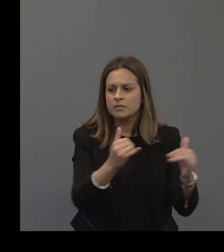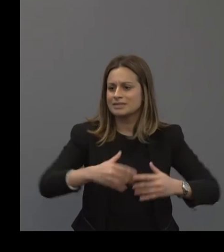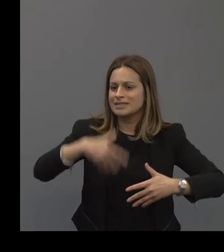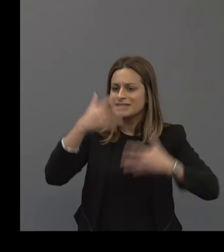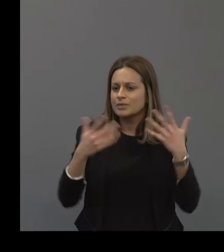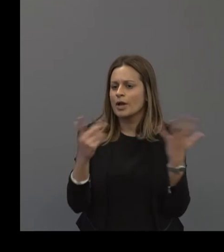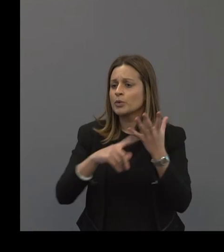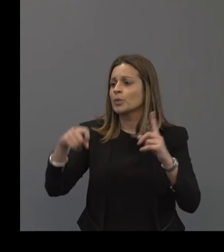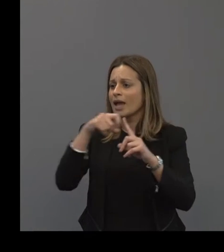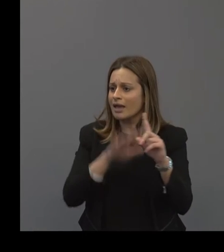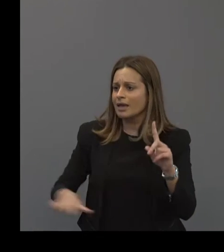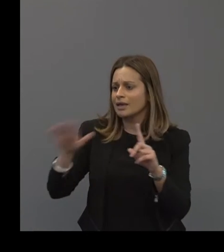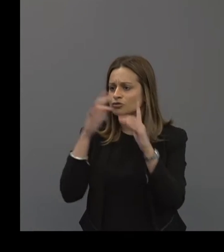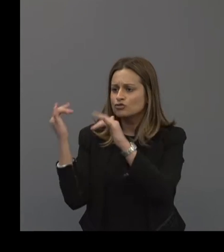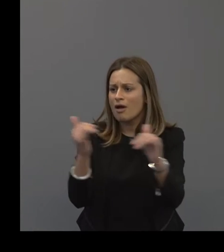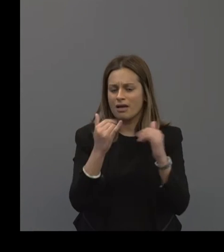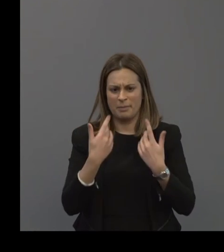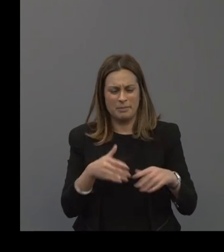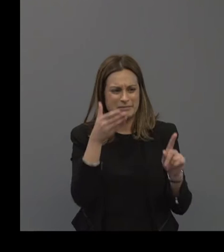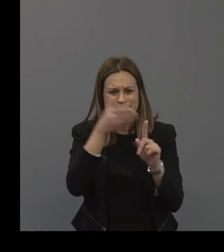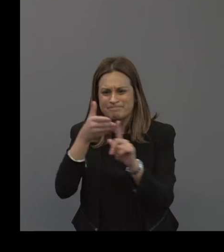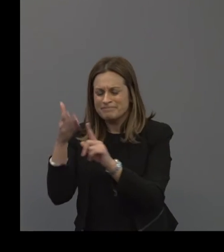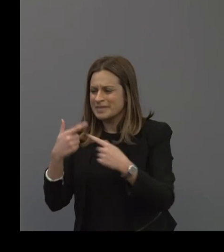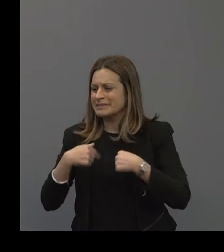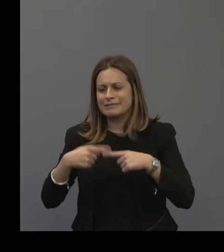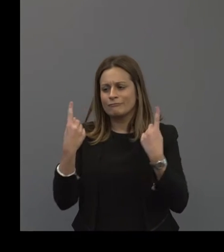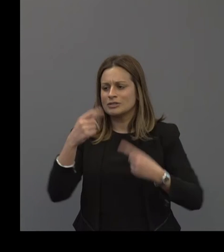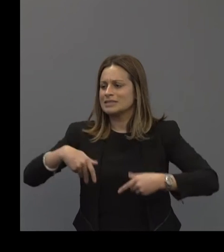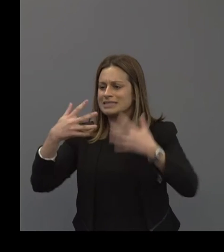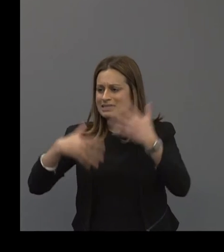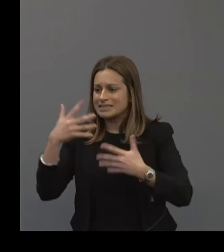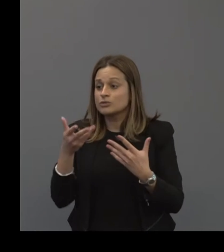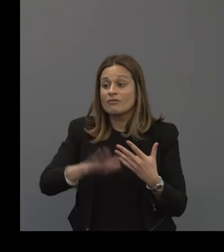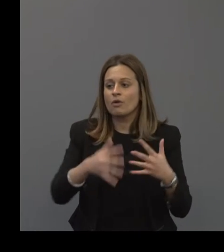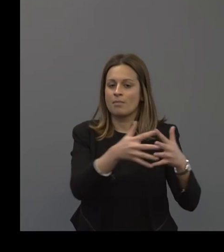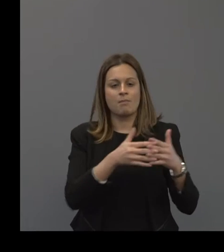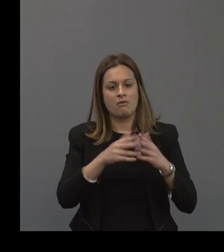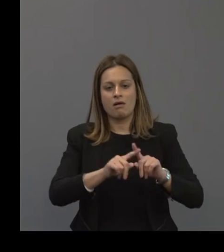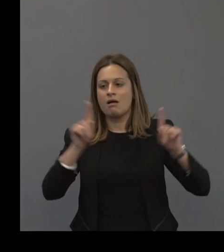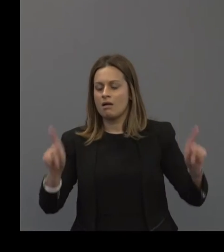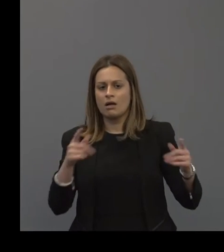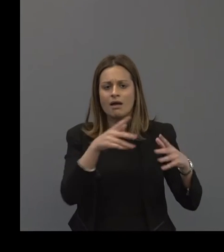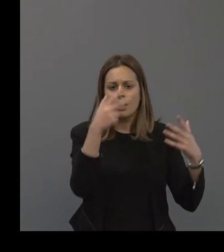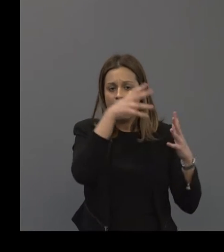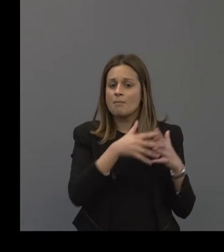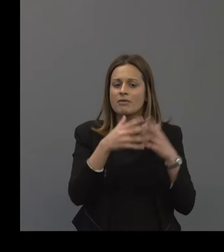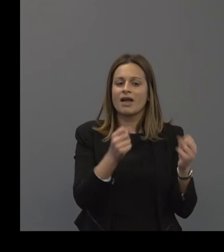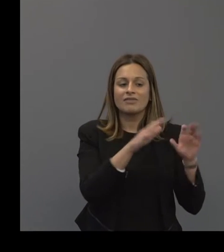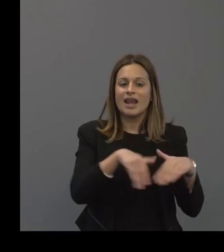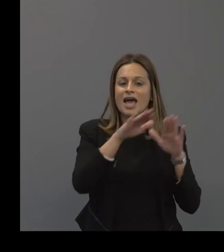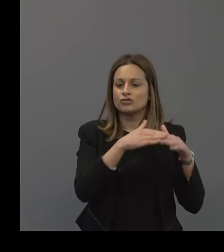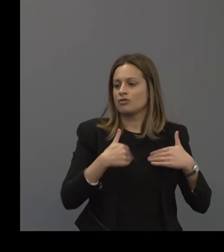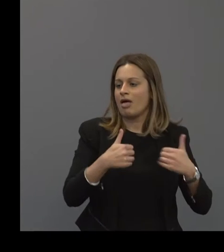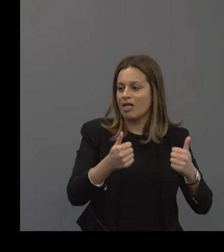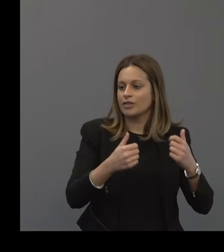for the UK but I wasn't able to identify the same types of statistics that I'm able to get in the US. We have what's called the National Health